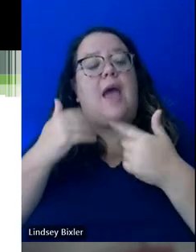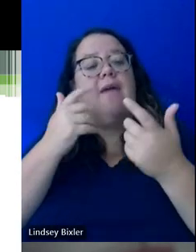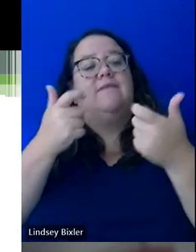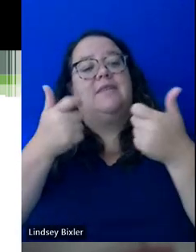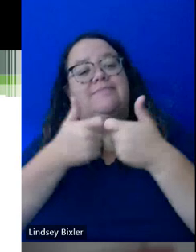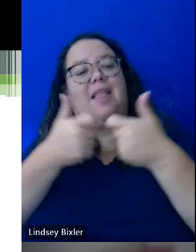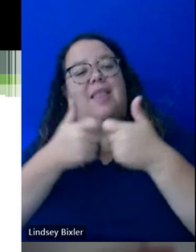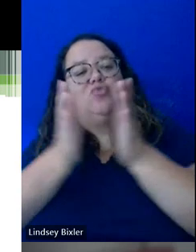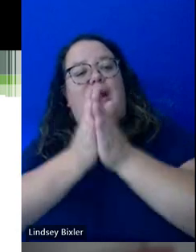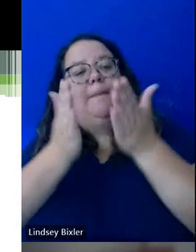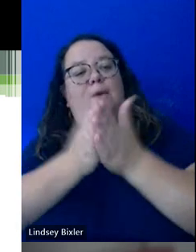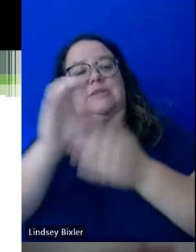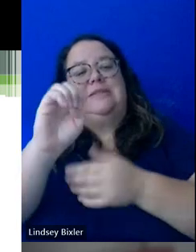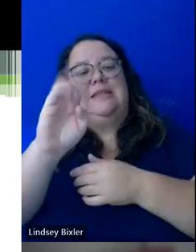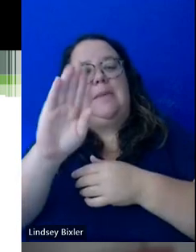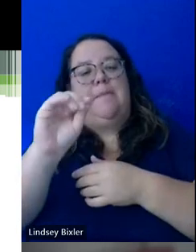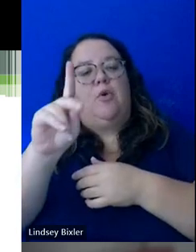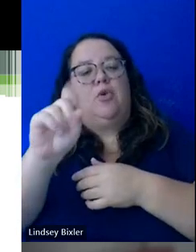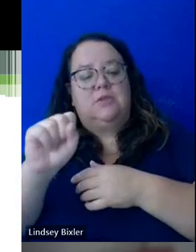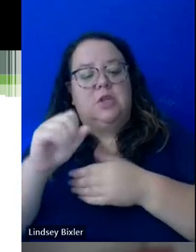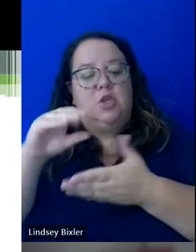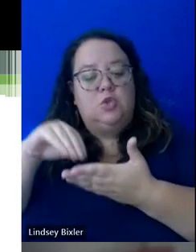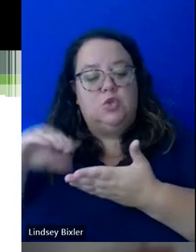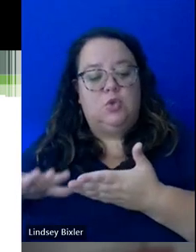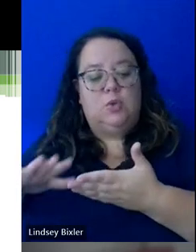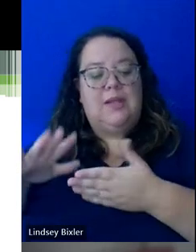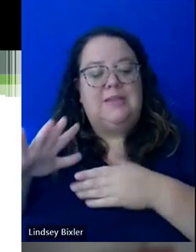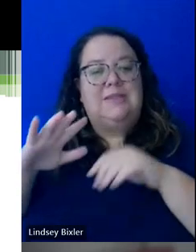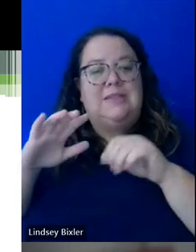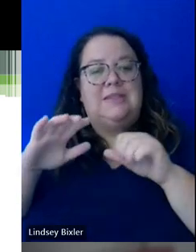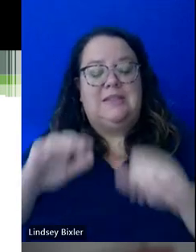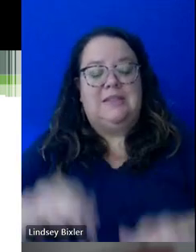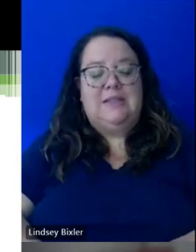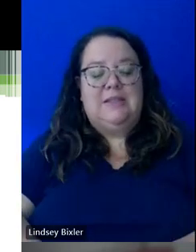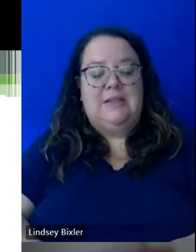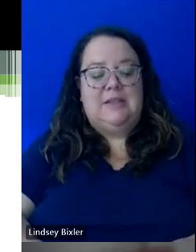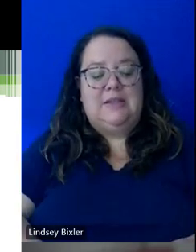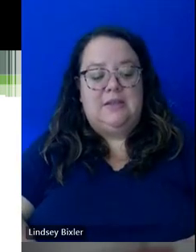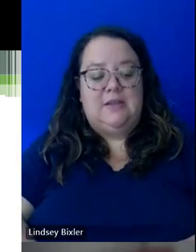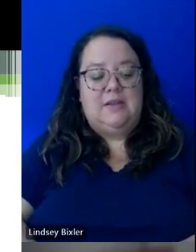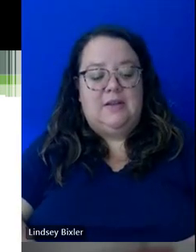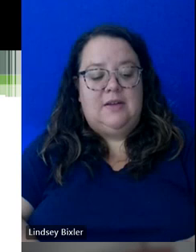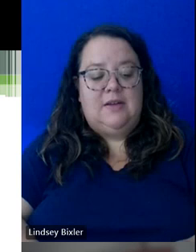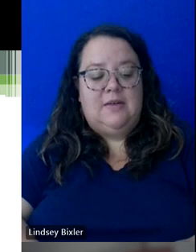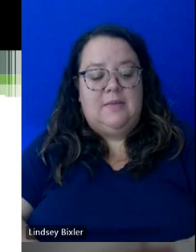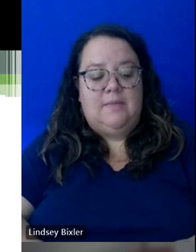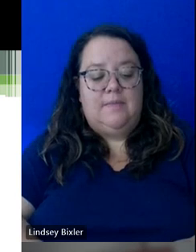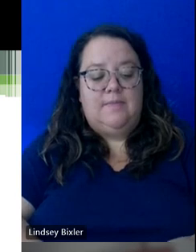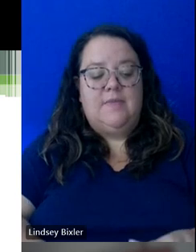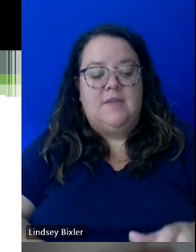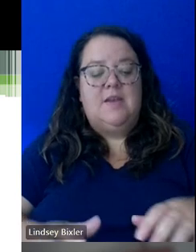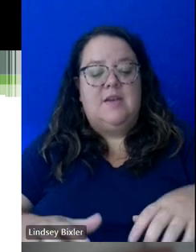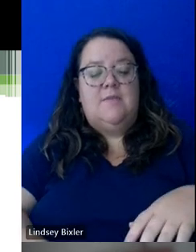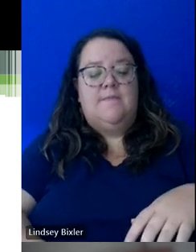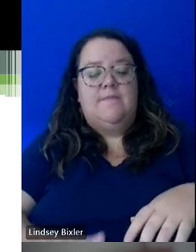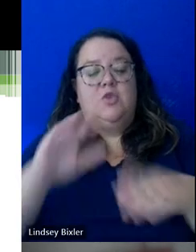can actually navigate most of our services through our very comprehensive, I'll say, software